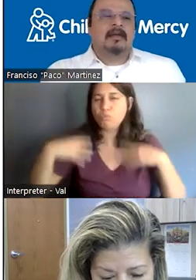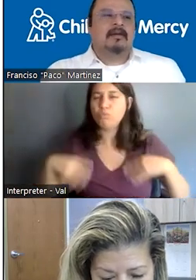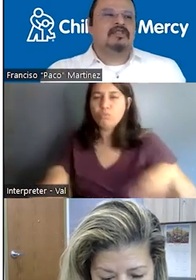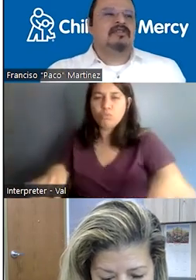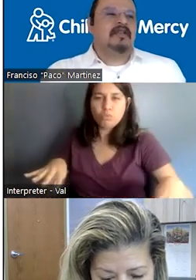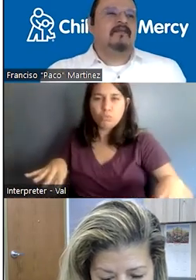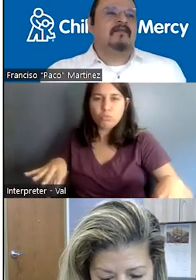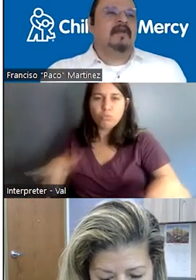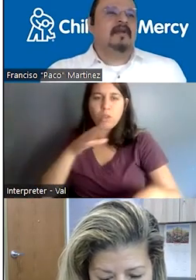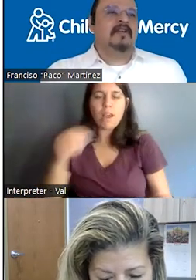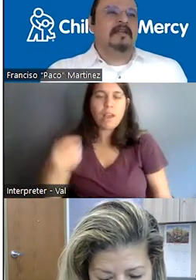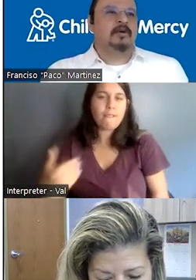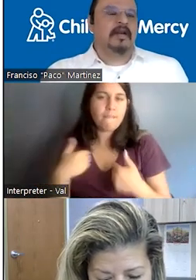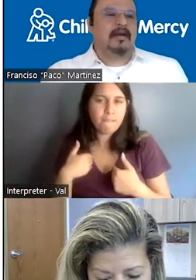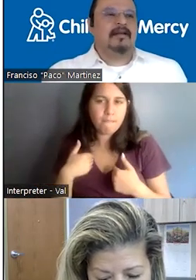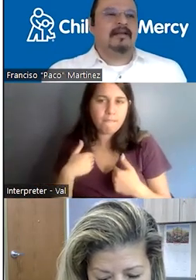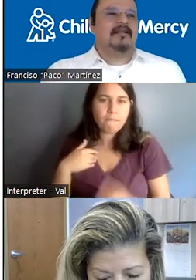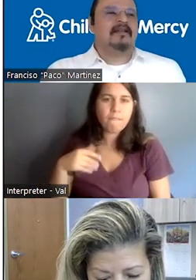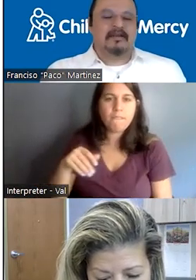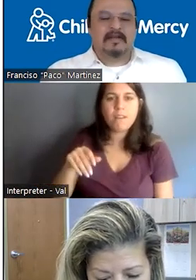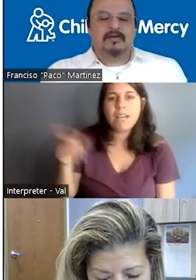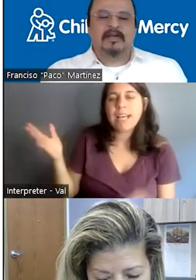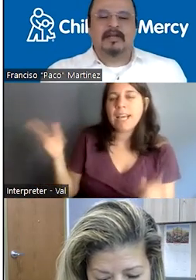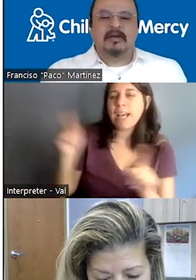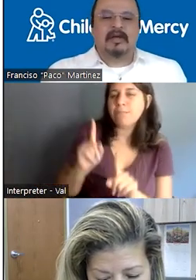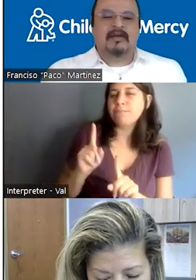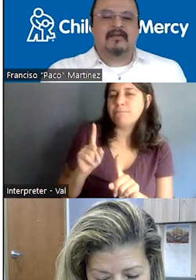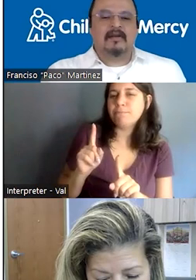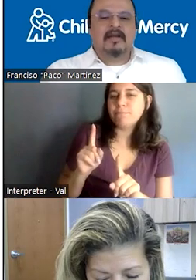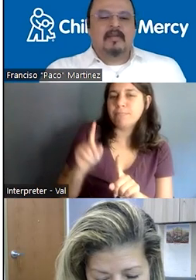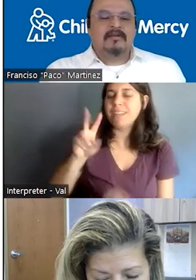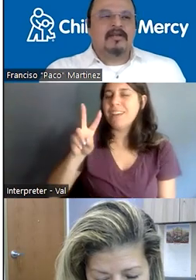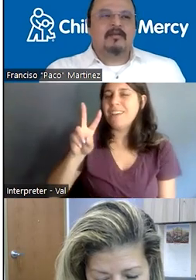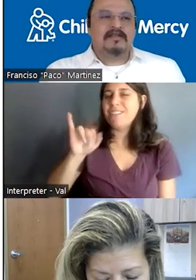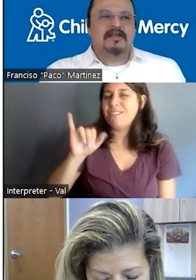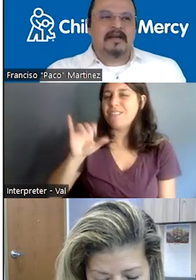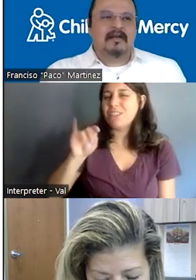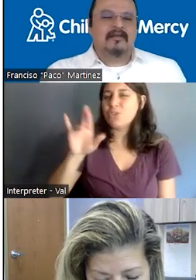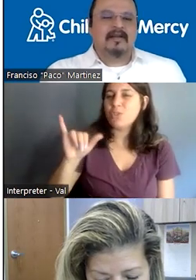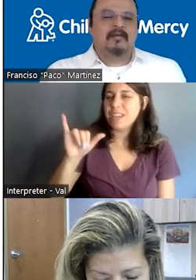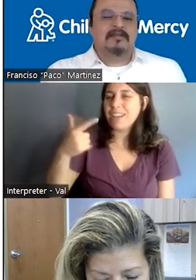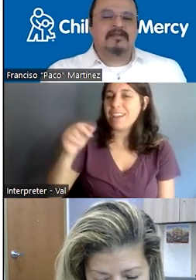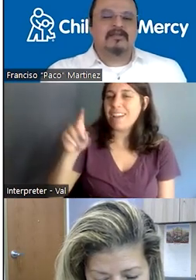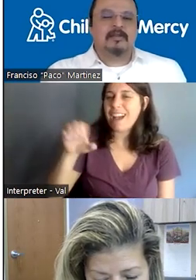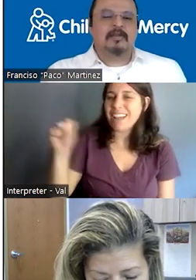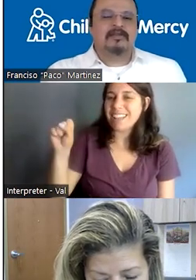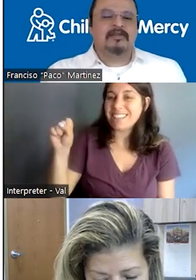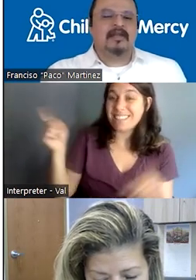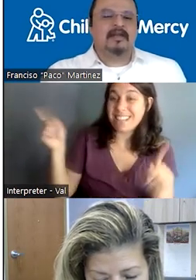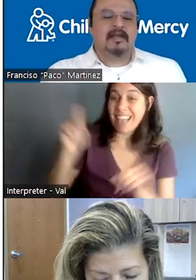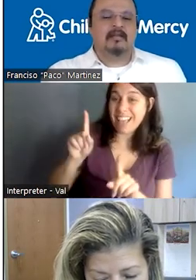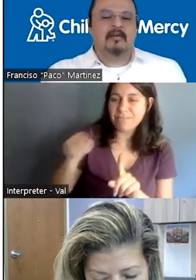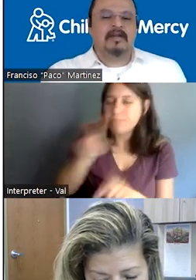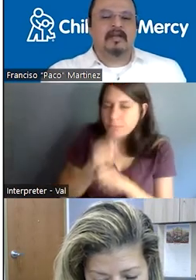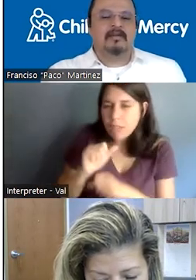which is the Victoria, right? Like the, the victory goddess, but actually it was not a goddess. It was just a person